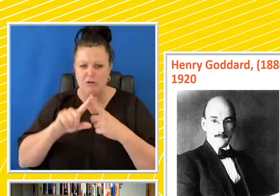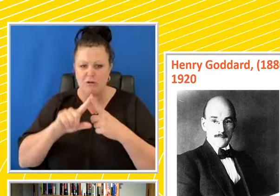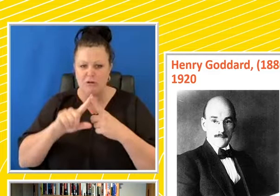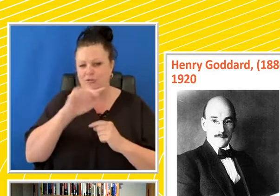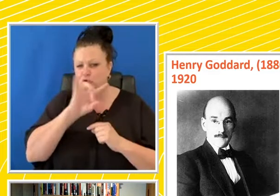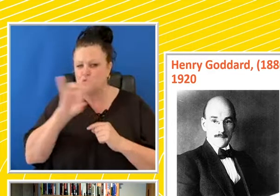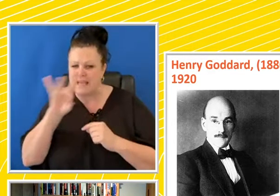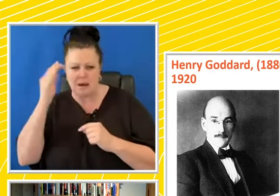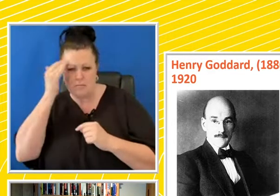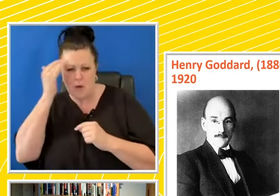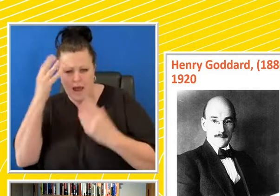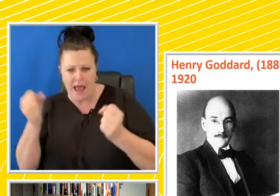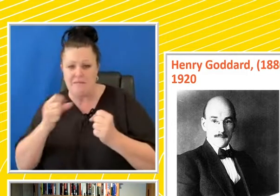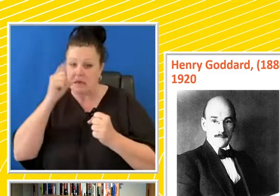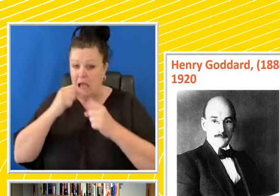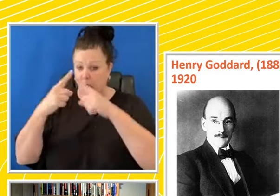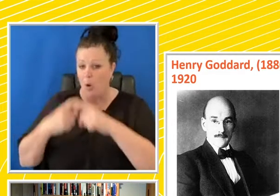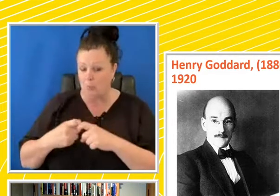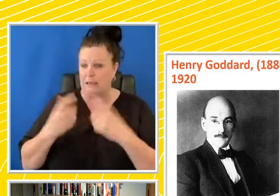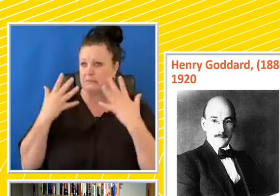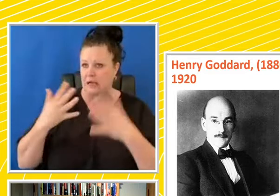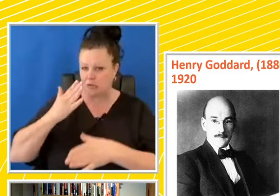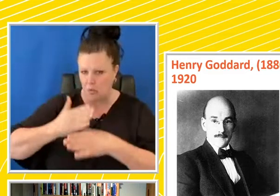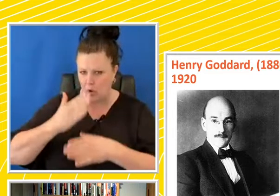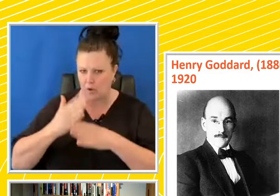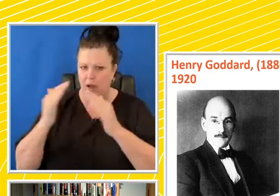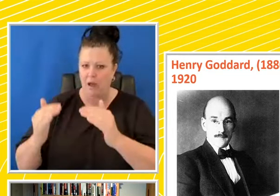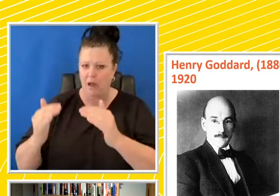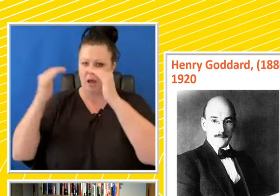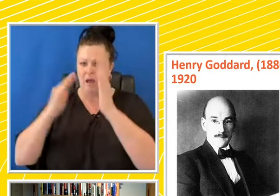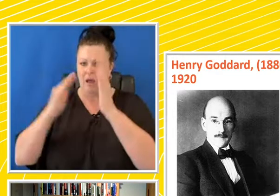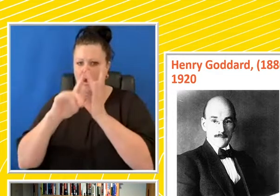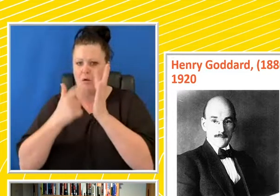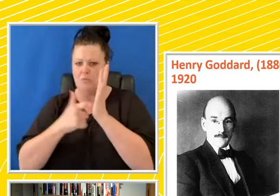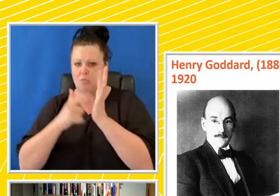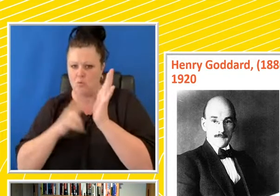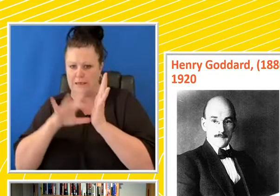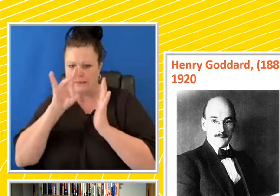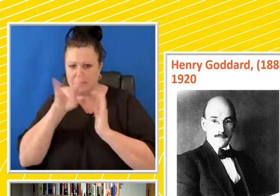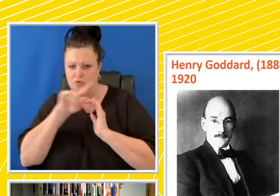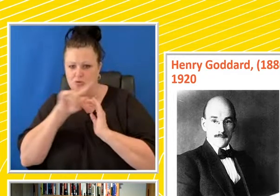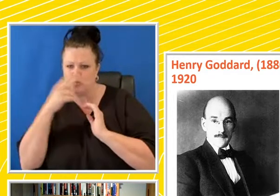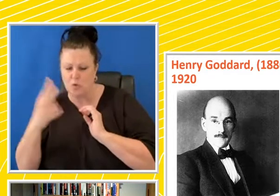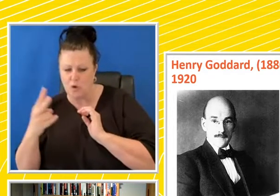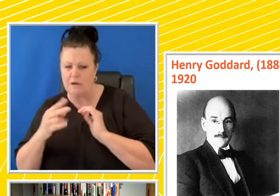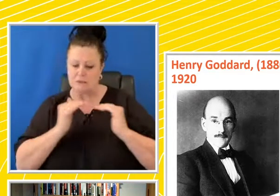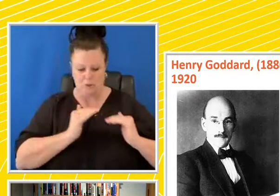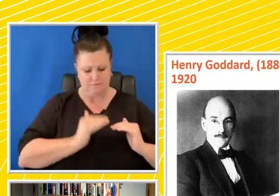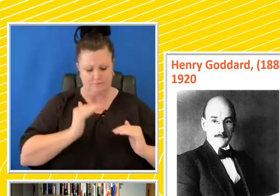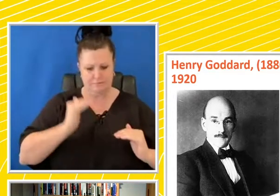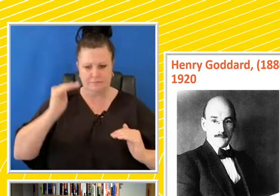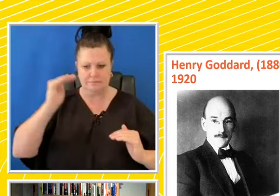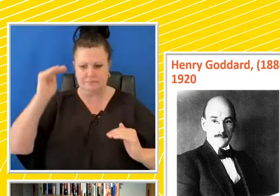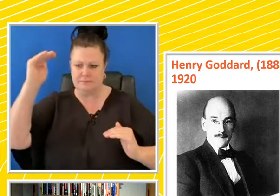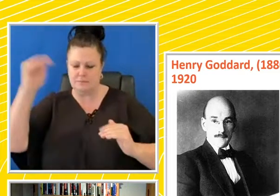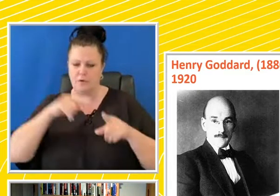requiring reason and judgment. So there's this scale of ability. And he writes prolifically.